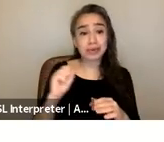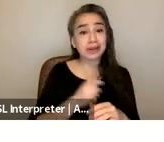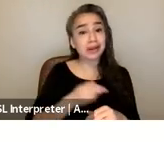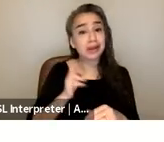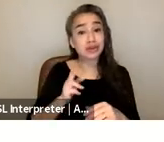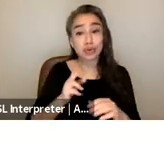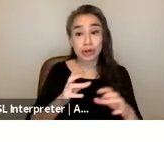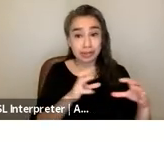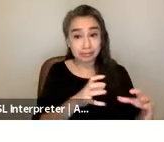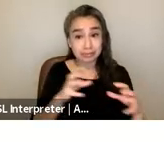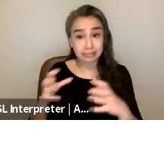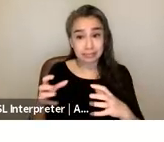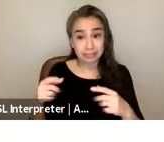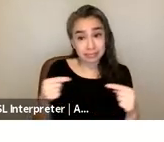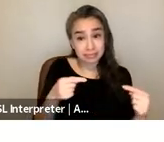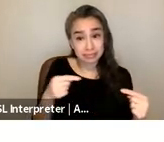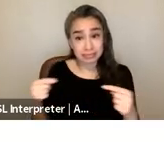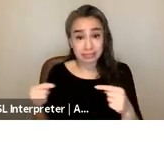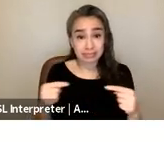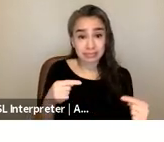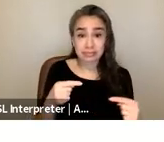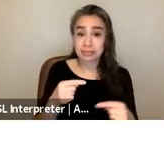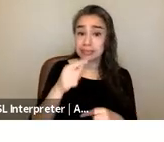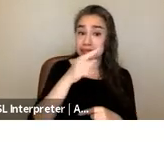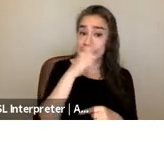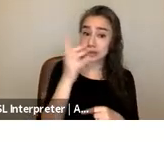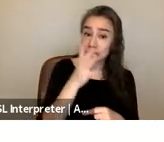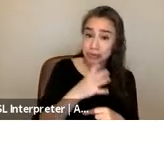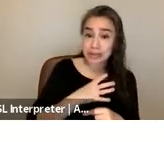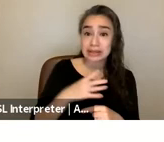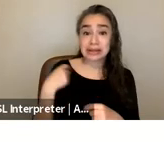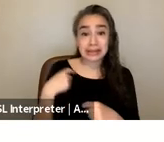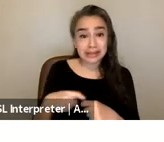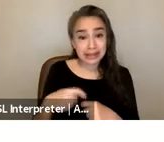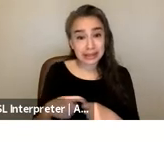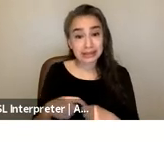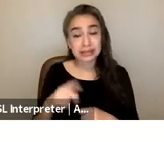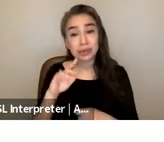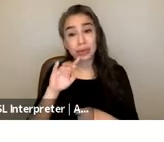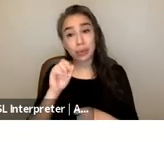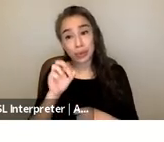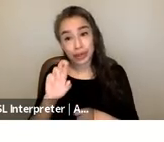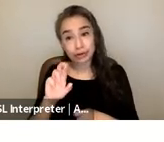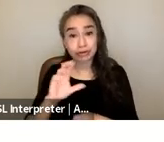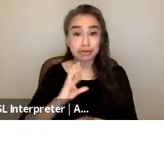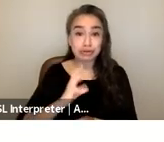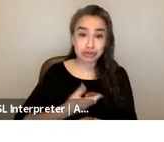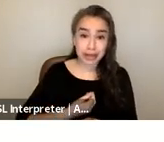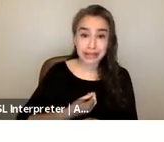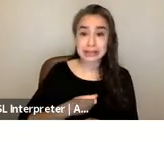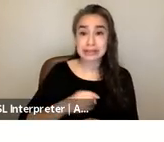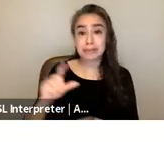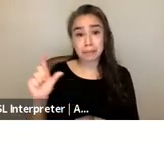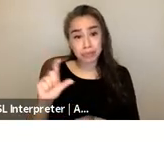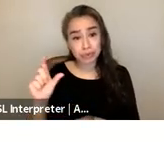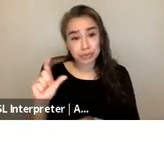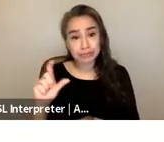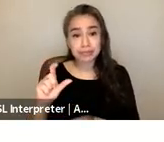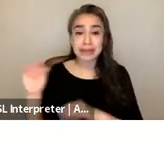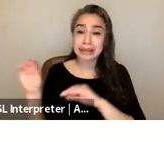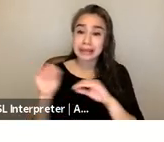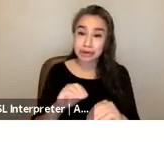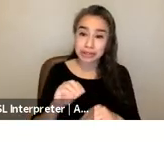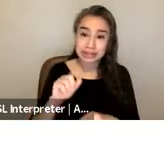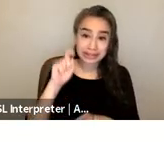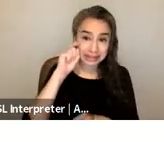women who are black latinx queer trans muslim immigrants sex workers homeless or all